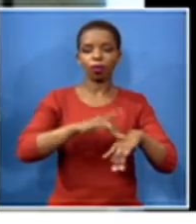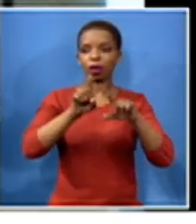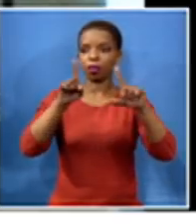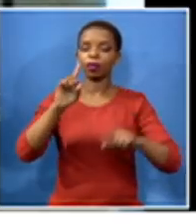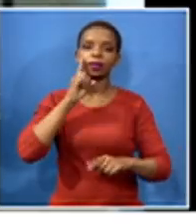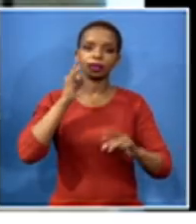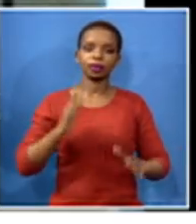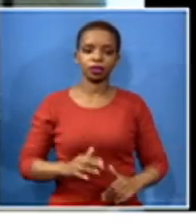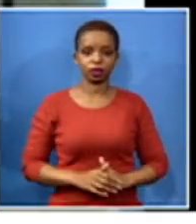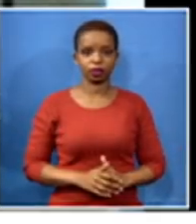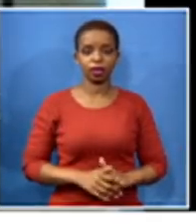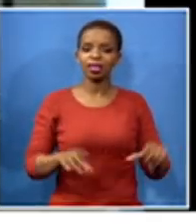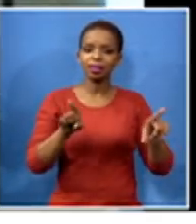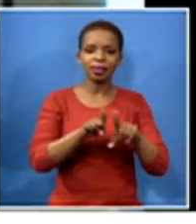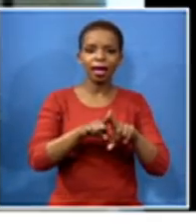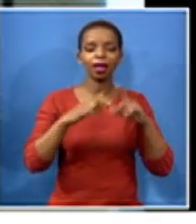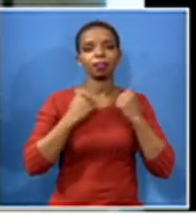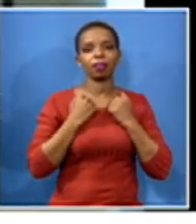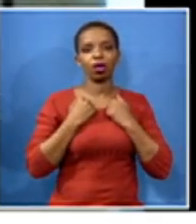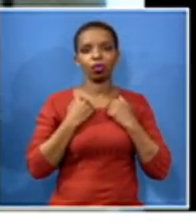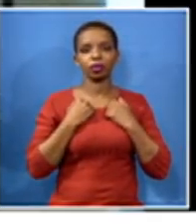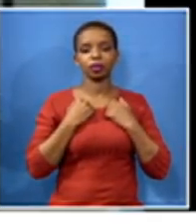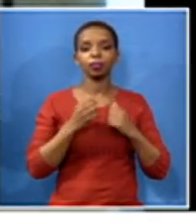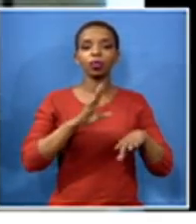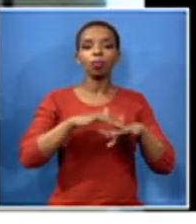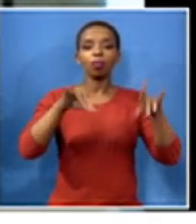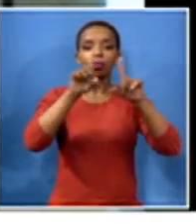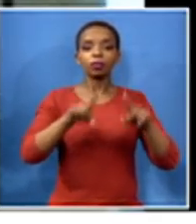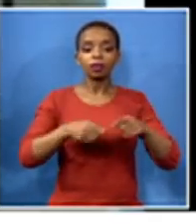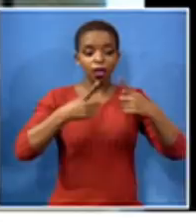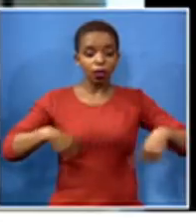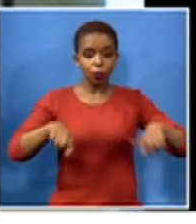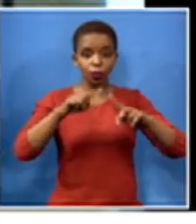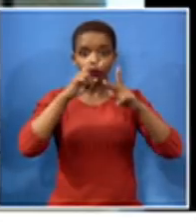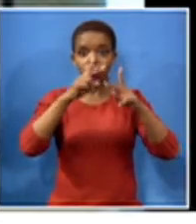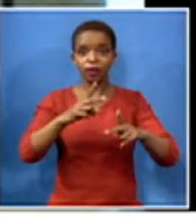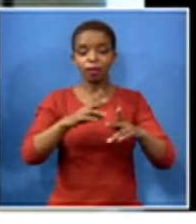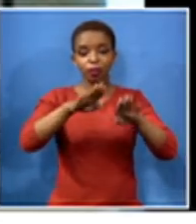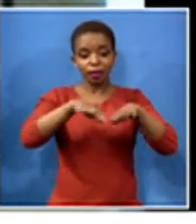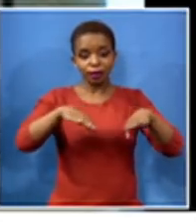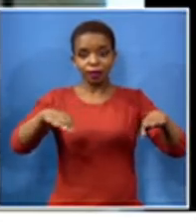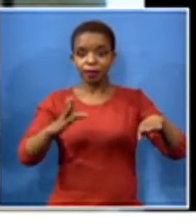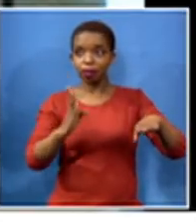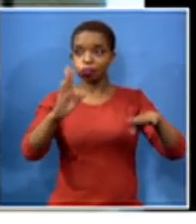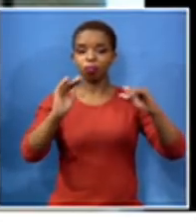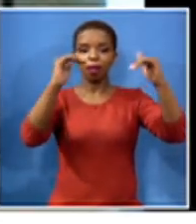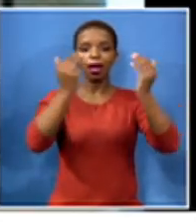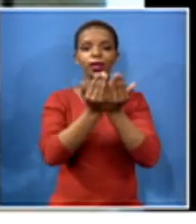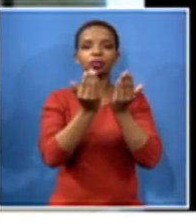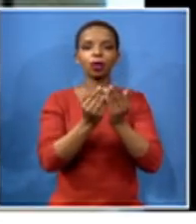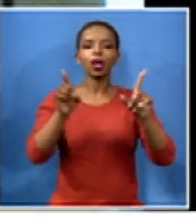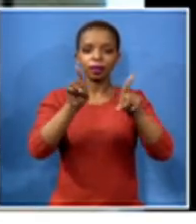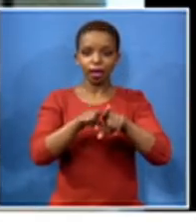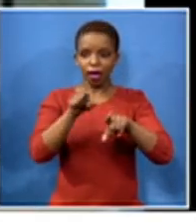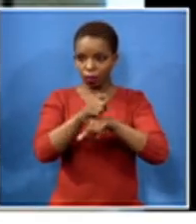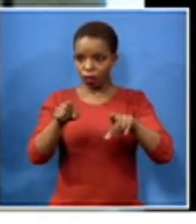parents as well particularly where we've seen children in the high schools uh getting infected as well because we've had a